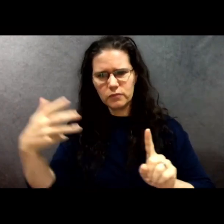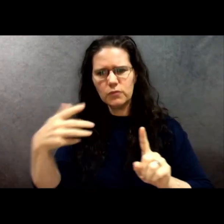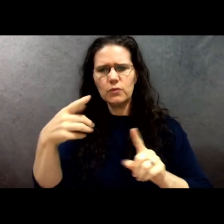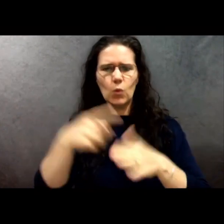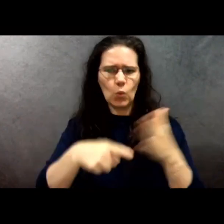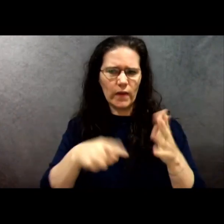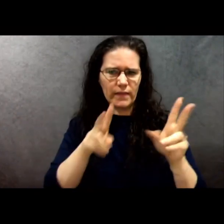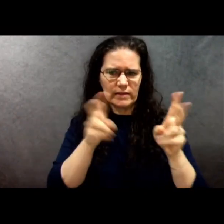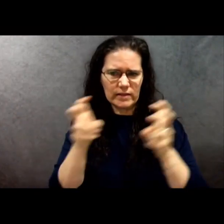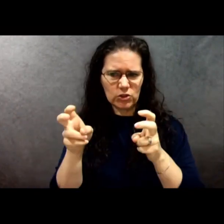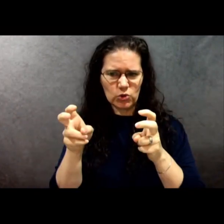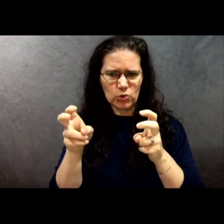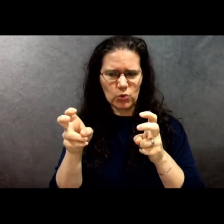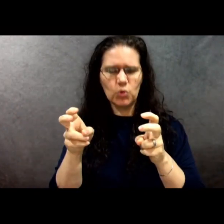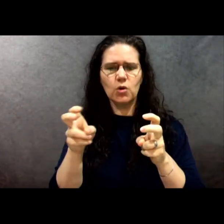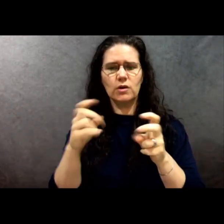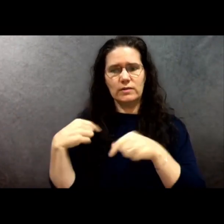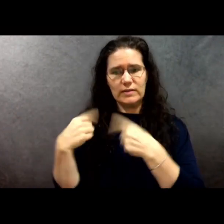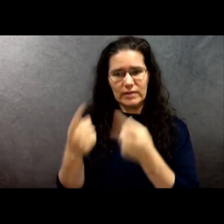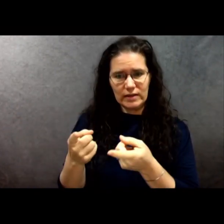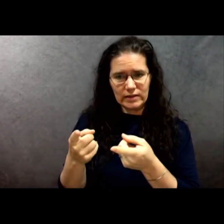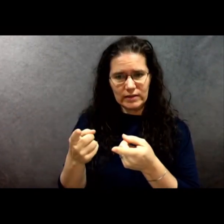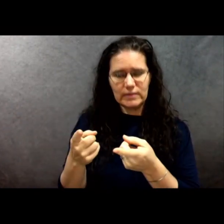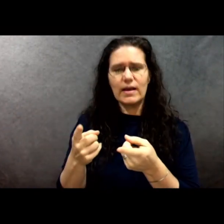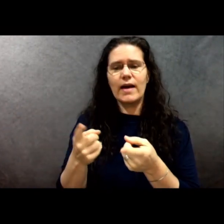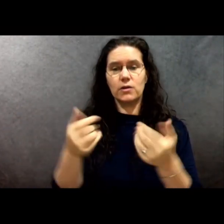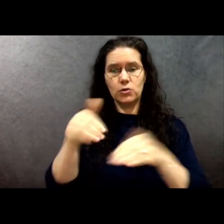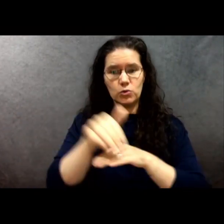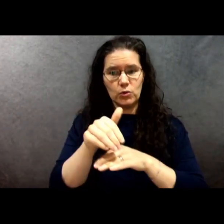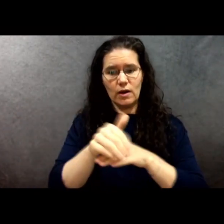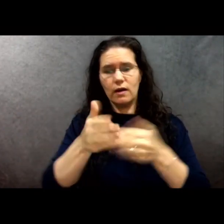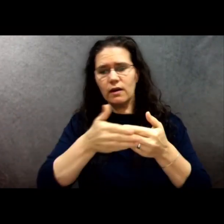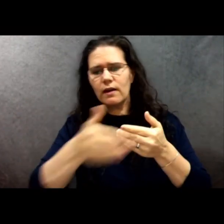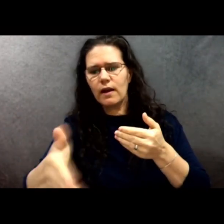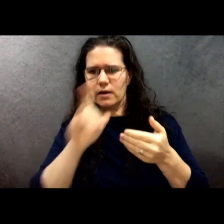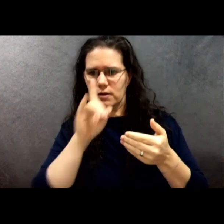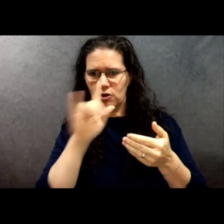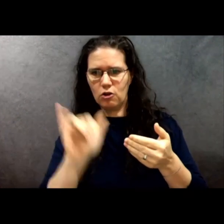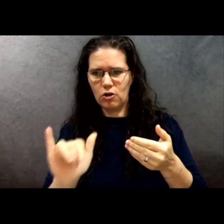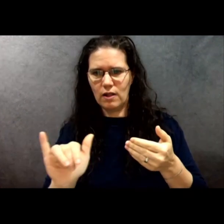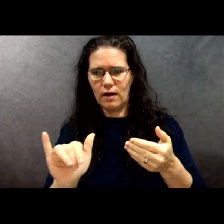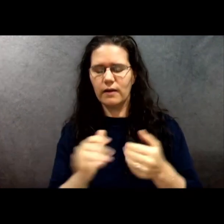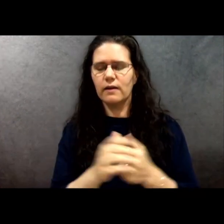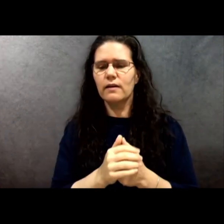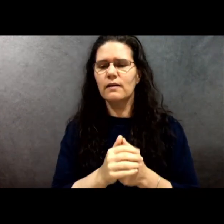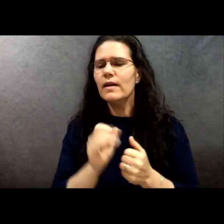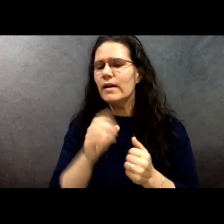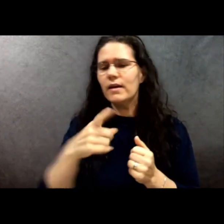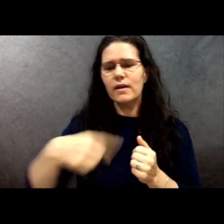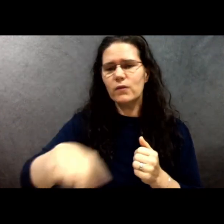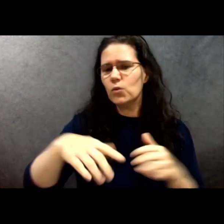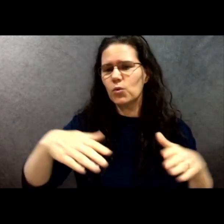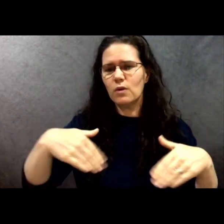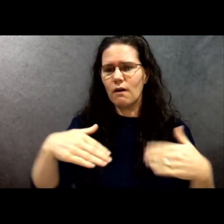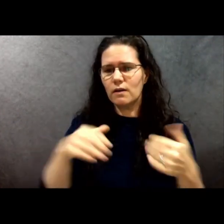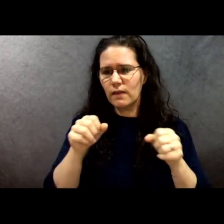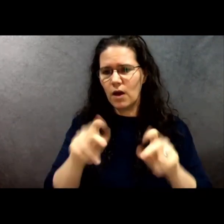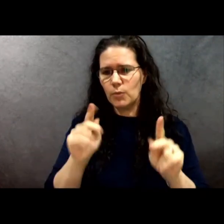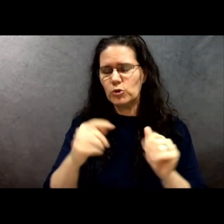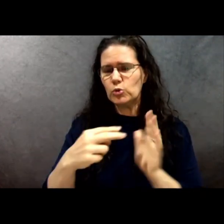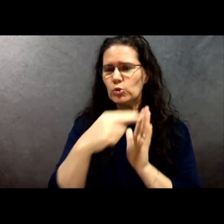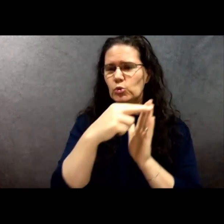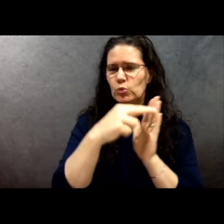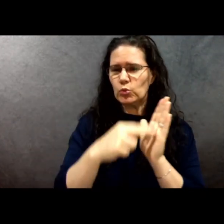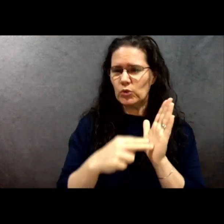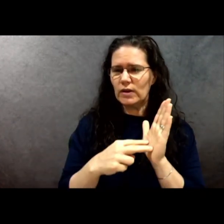and where we are planning to go after tonight. If you've not had the opportunity to read the detailed